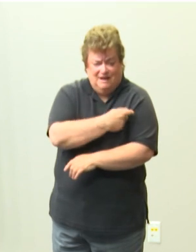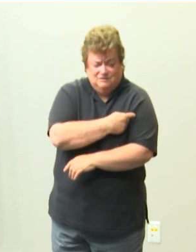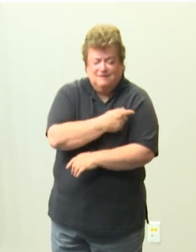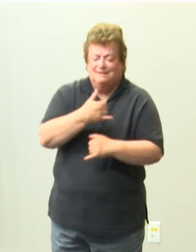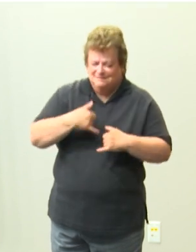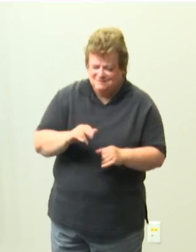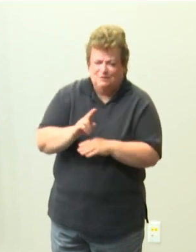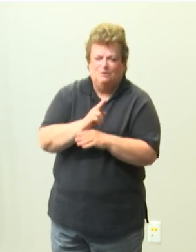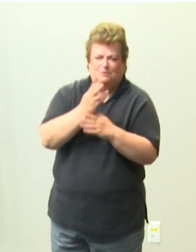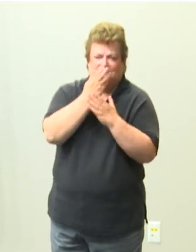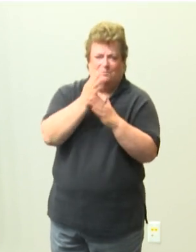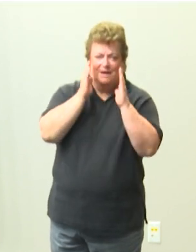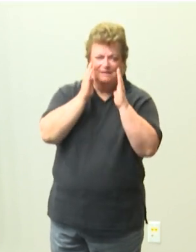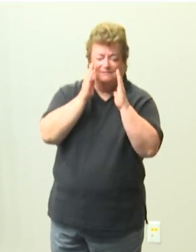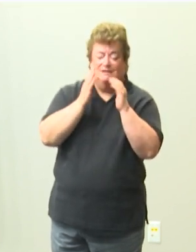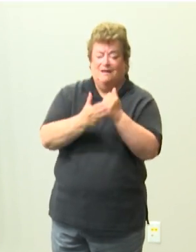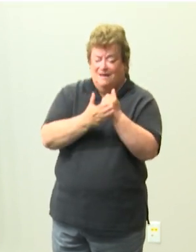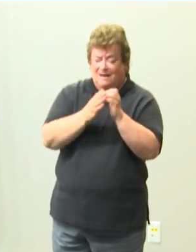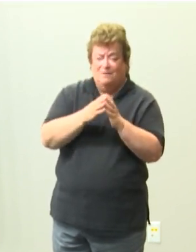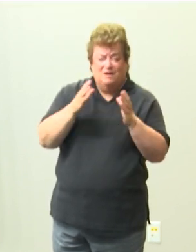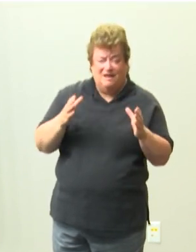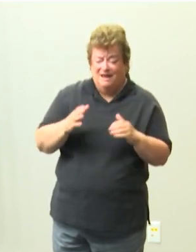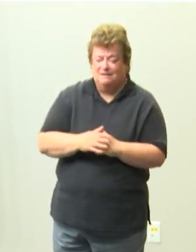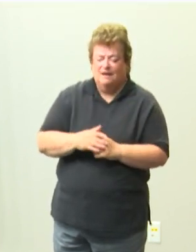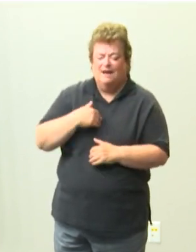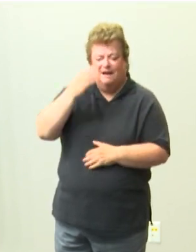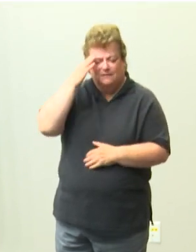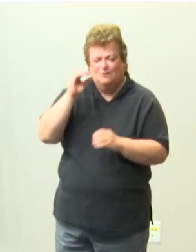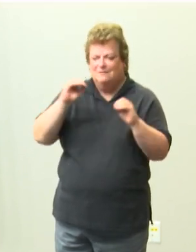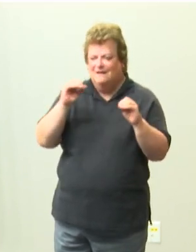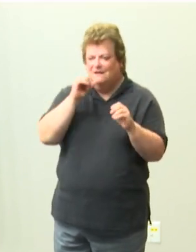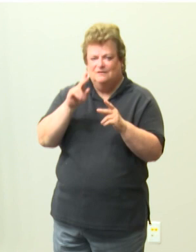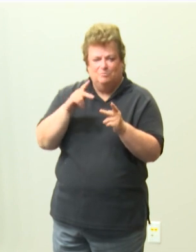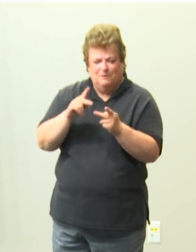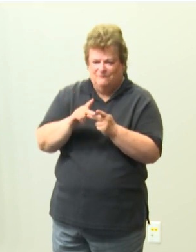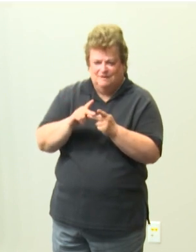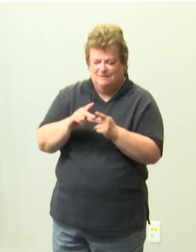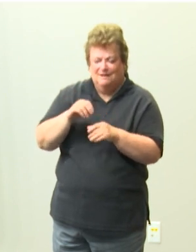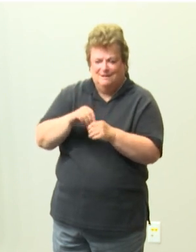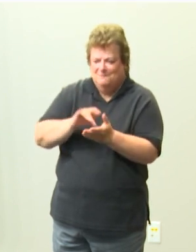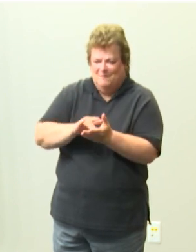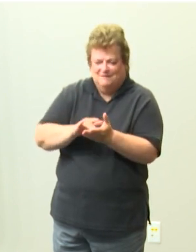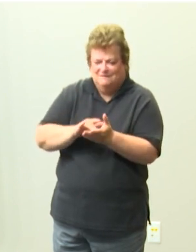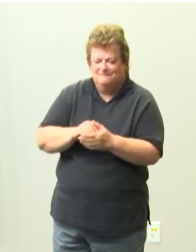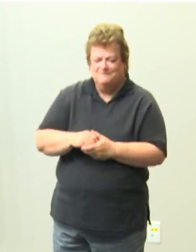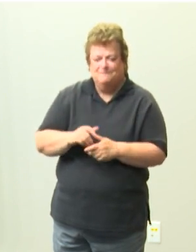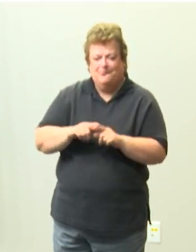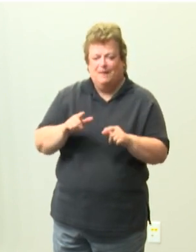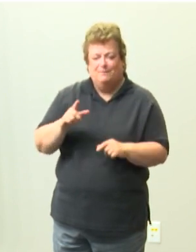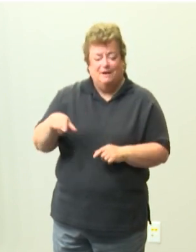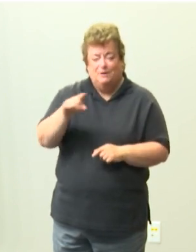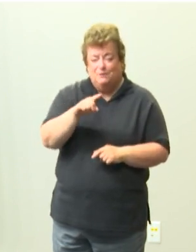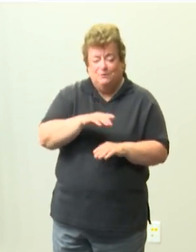wear a mask they help a lot yeah nothing's perfect nothing in medicine is perfect but you don't know